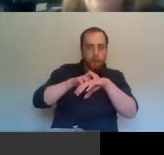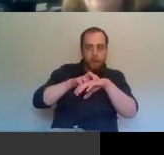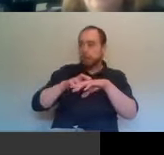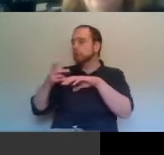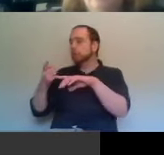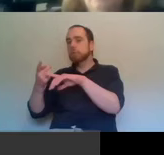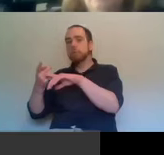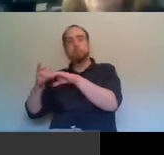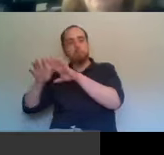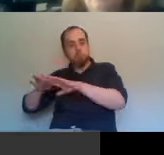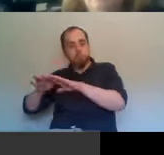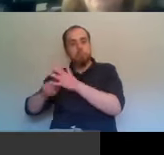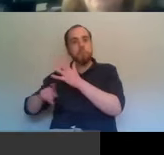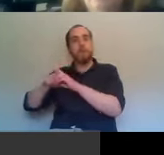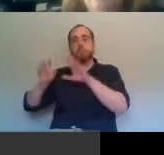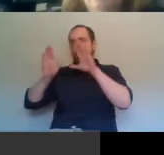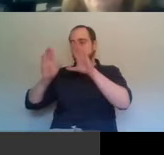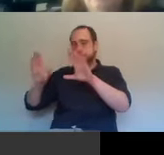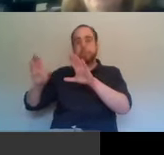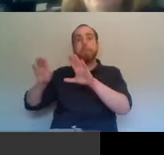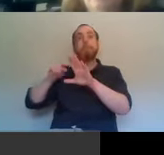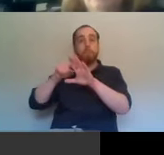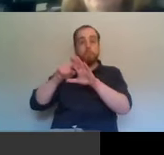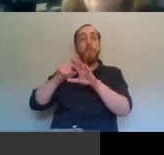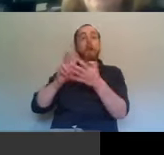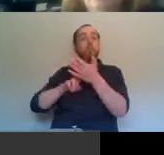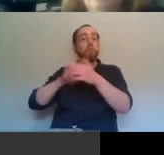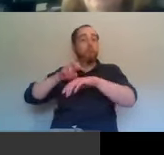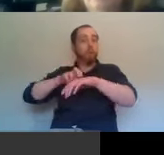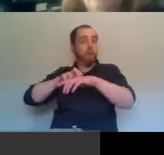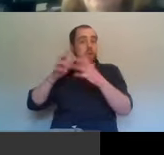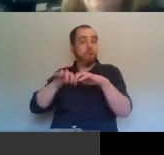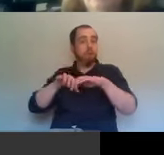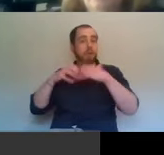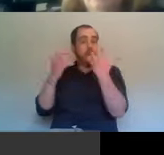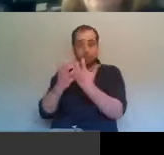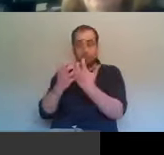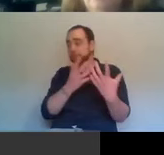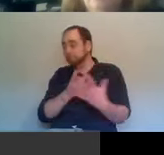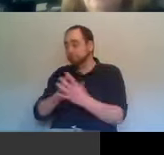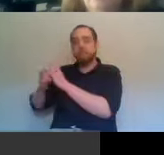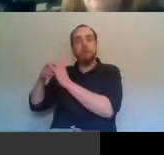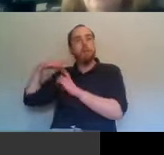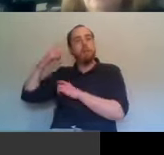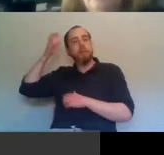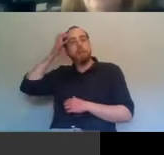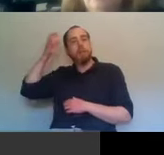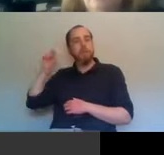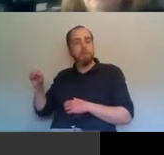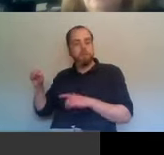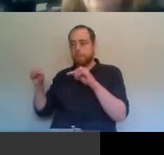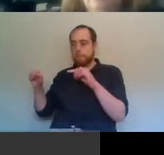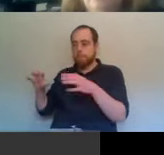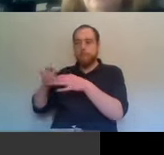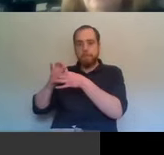or not most importantly, but importantly, the Northern Irish Assembly and London government. And that, it commits itself to the promotion of a